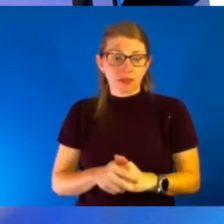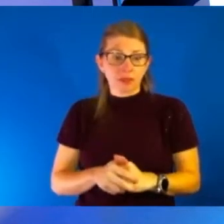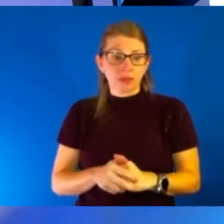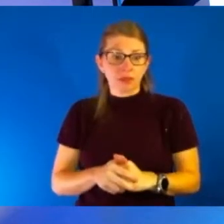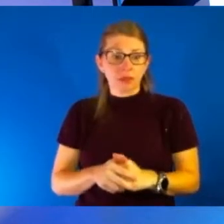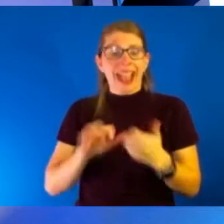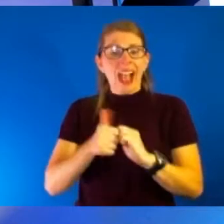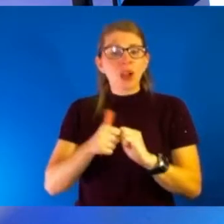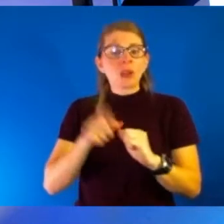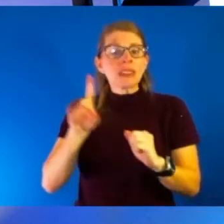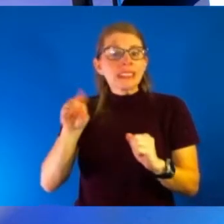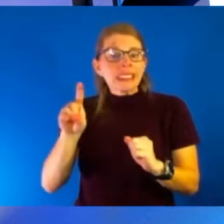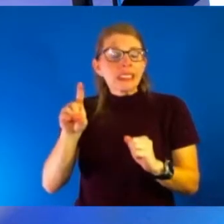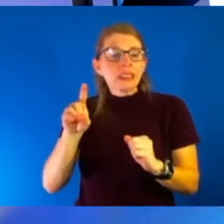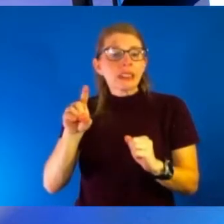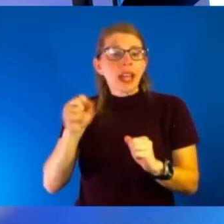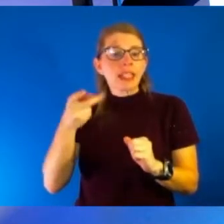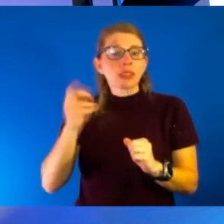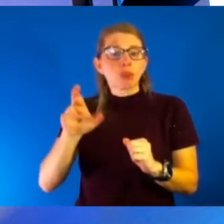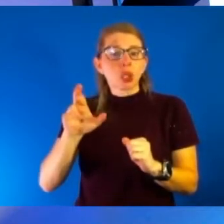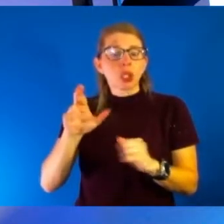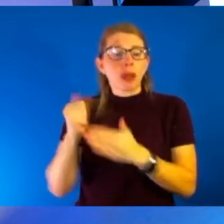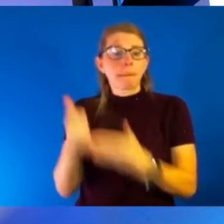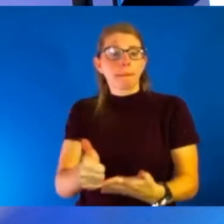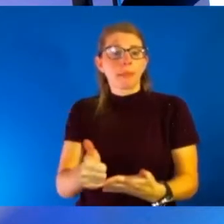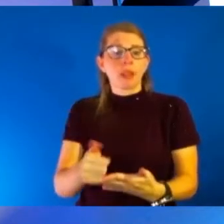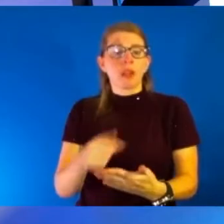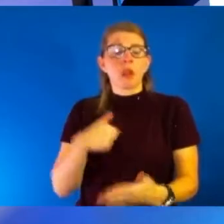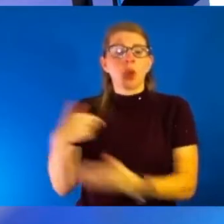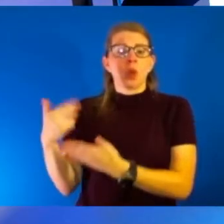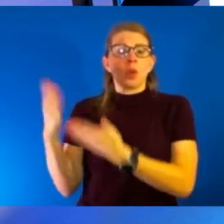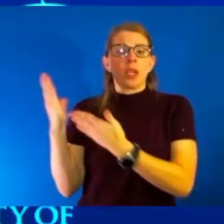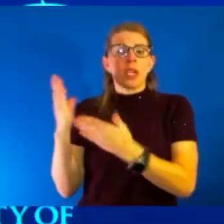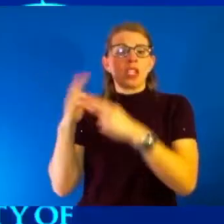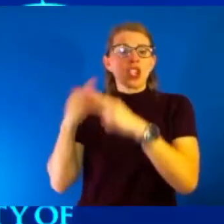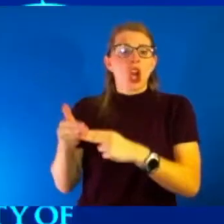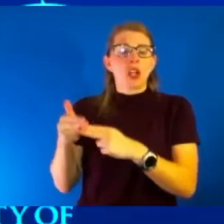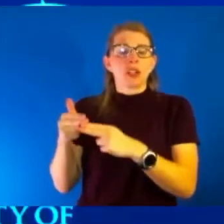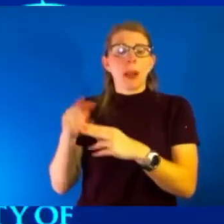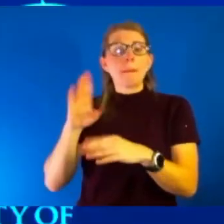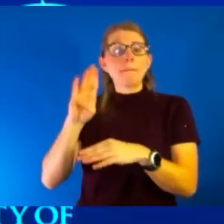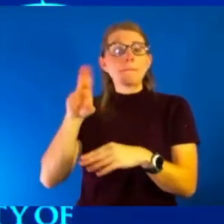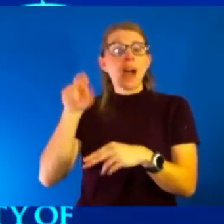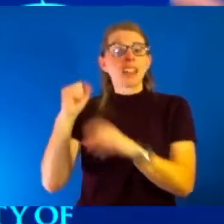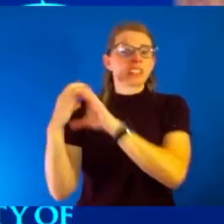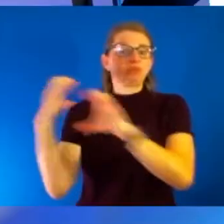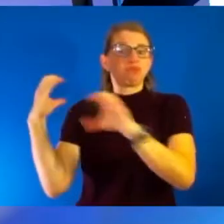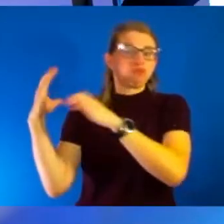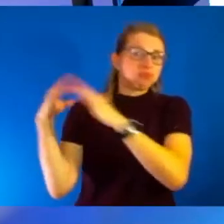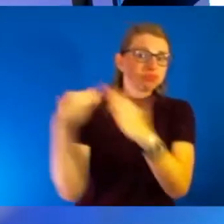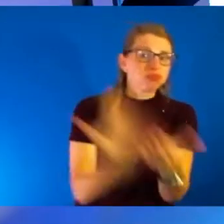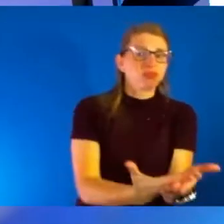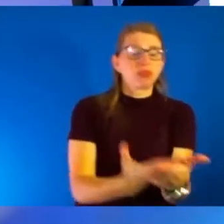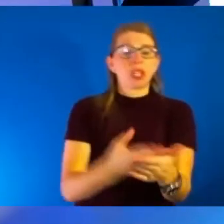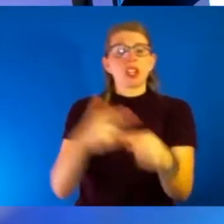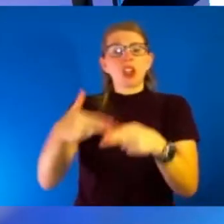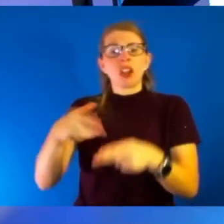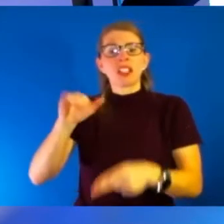we had a big bus that went down there. We called it the Jayhawks for Joplin, and we spent a little time and did a little work there. But tell us a little bit how ASPR responded.